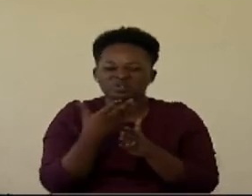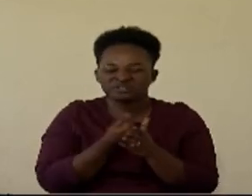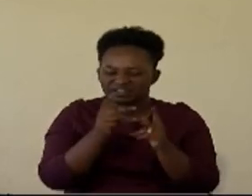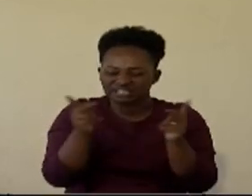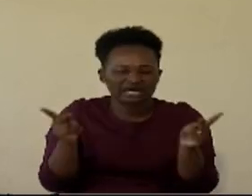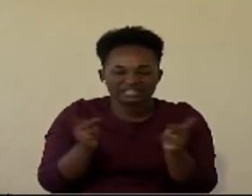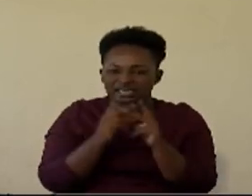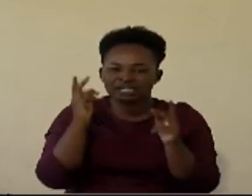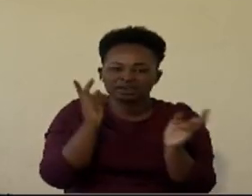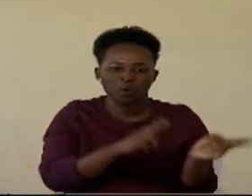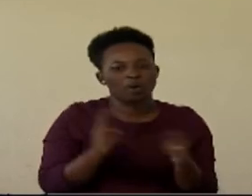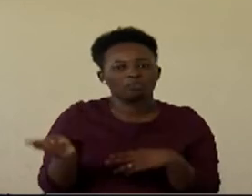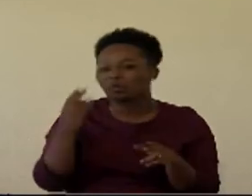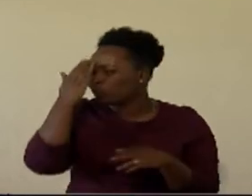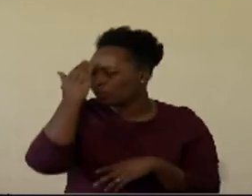Could that be an anomaly?